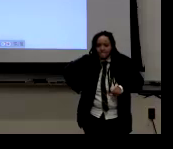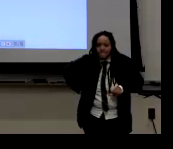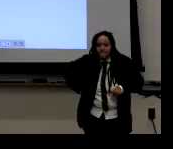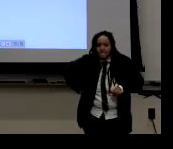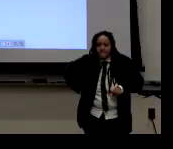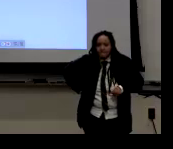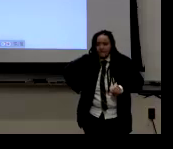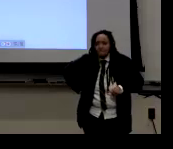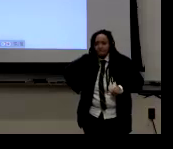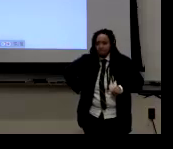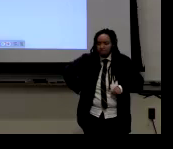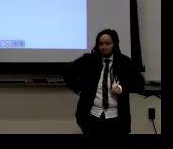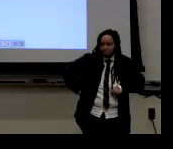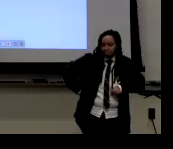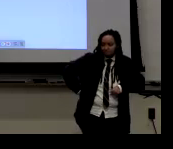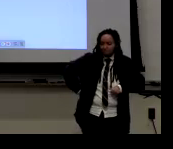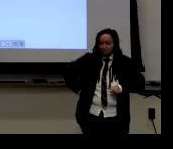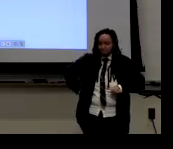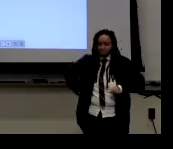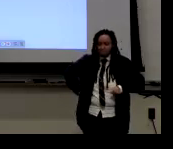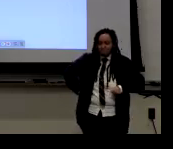relationship? Can you see a pattern?